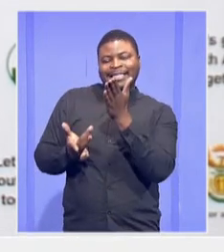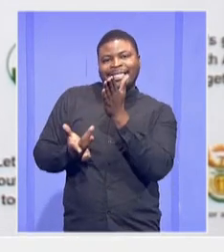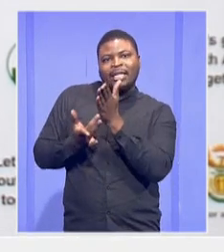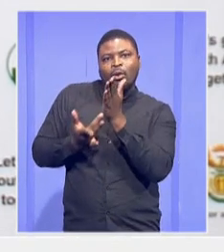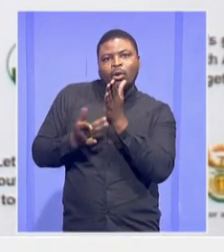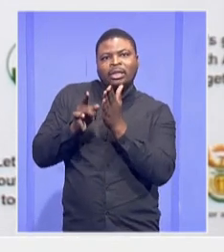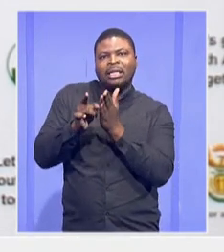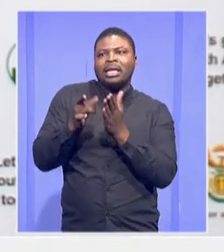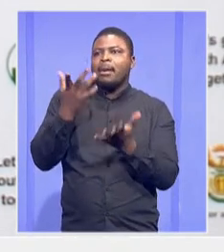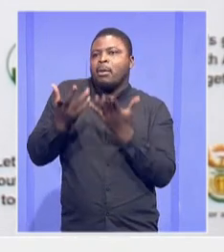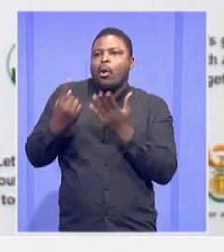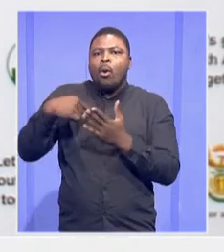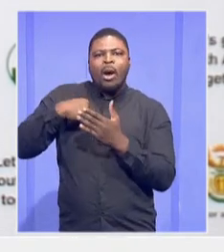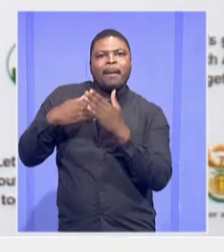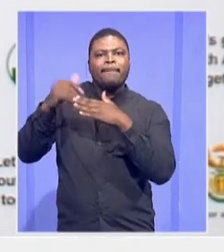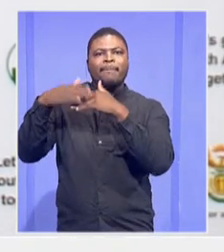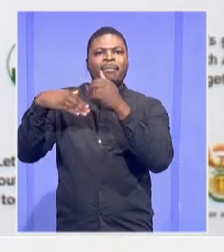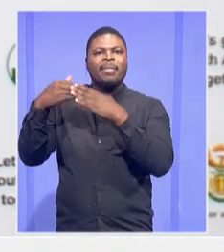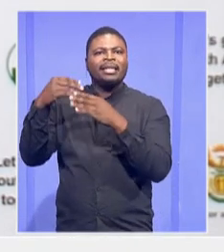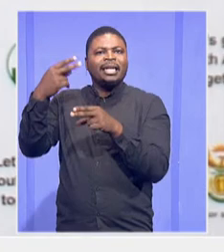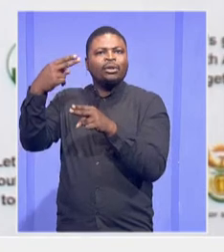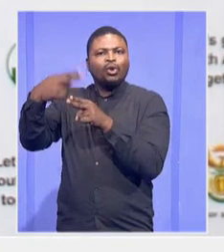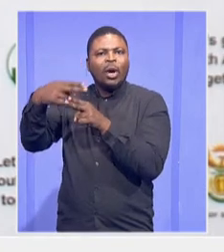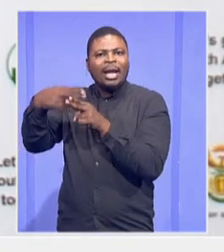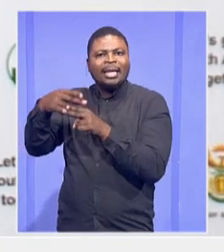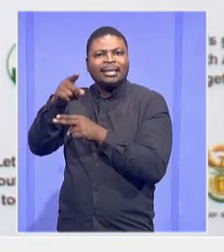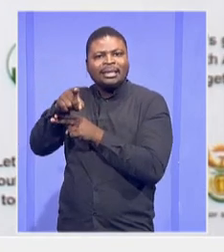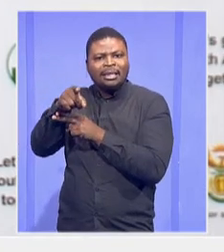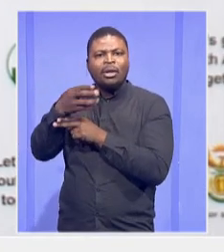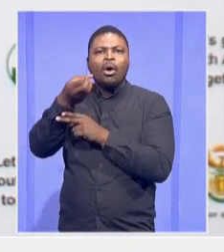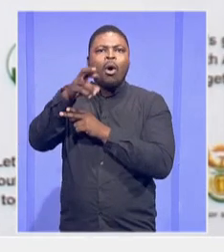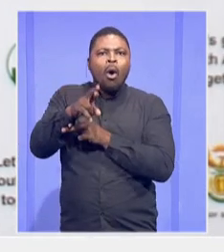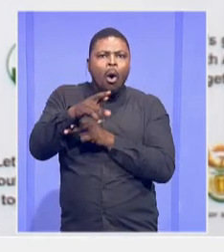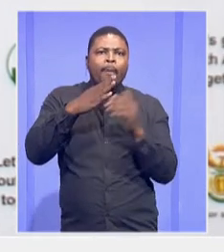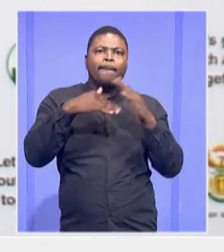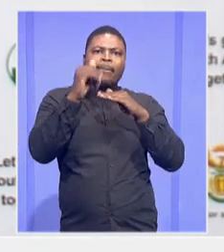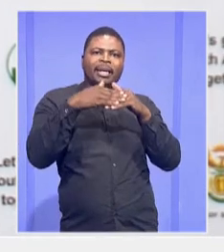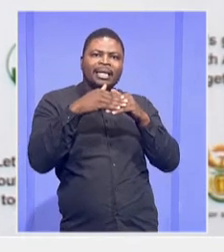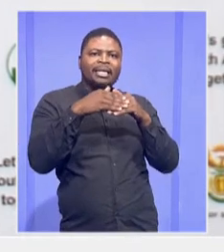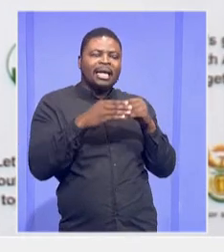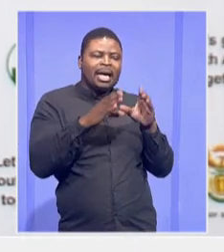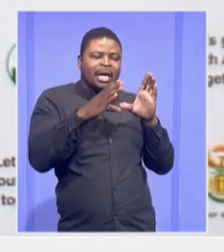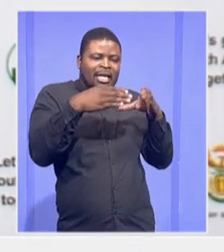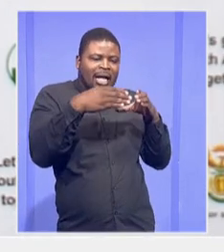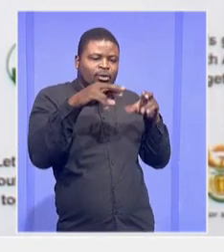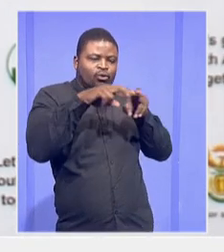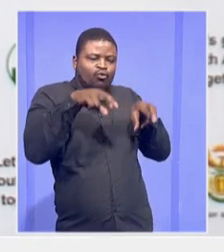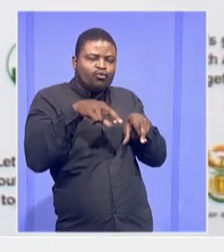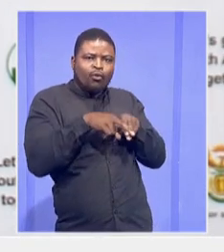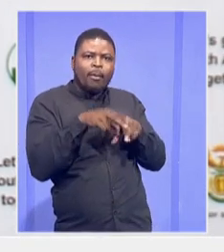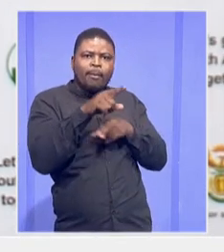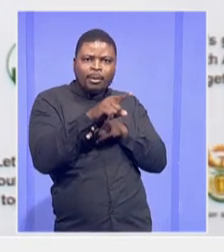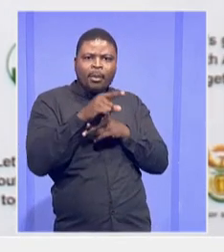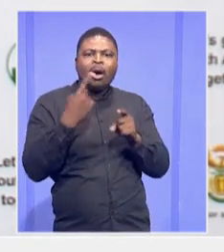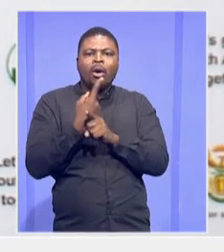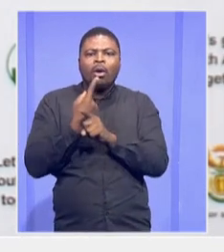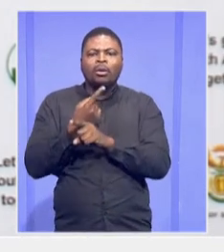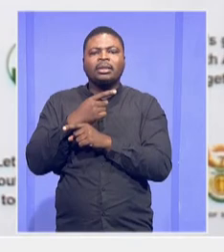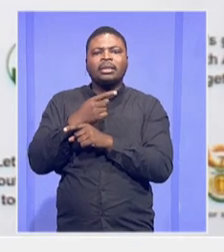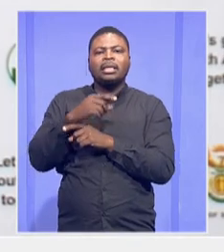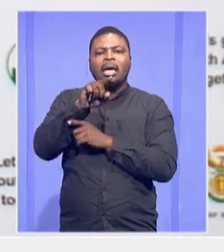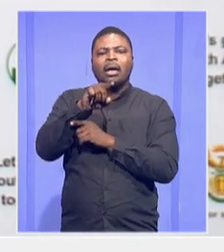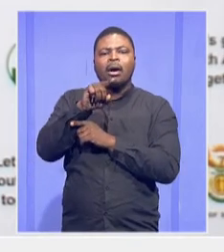sanitation or even, you know, classrooms. We've had many of them. had to intervene, meet with